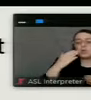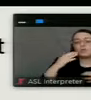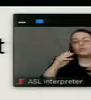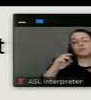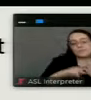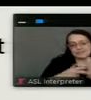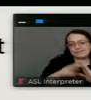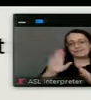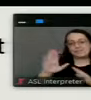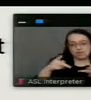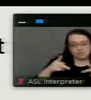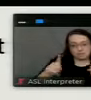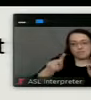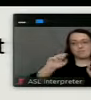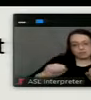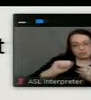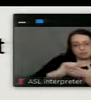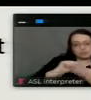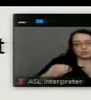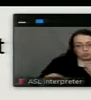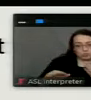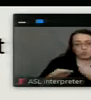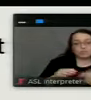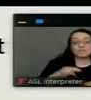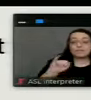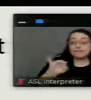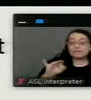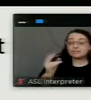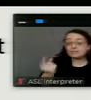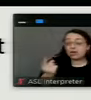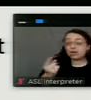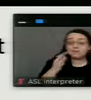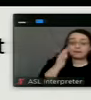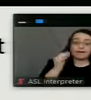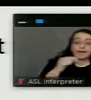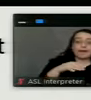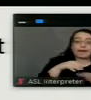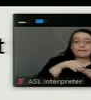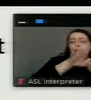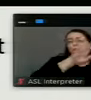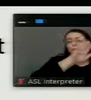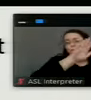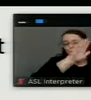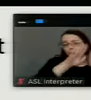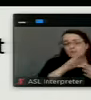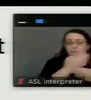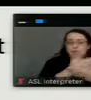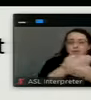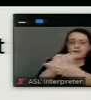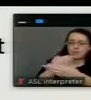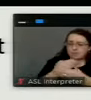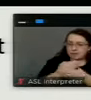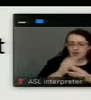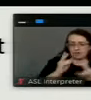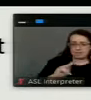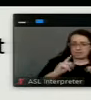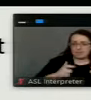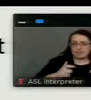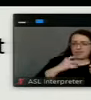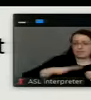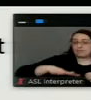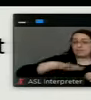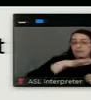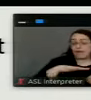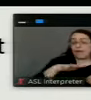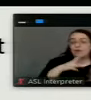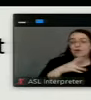um, revoked. Um, if dogs, cats, bark, how create noises that disturb the neighborhood, we also want to make